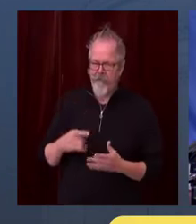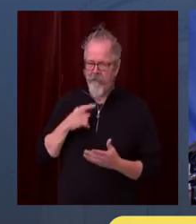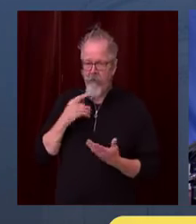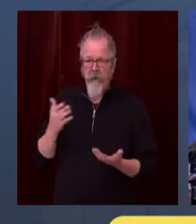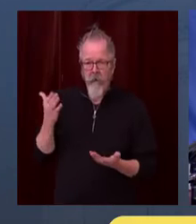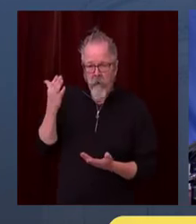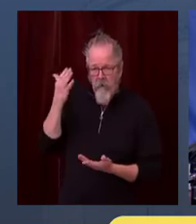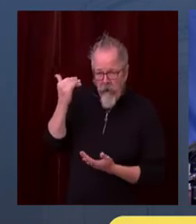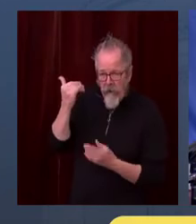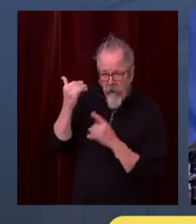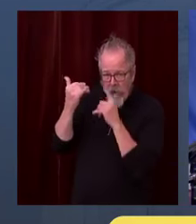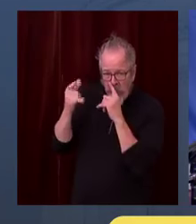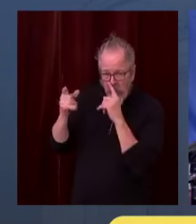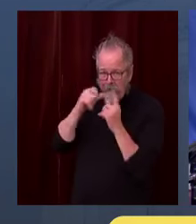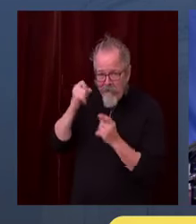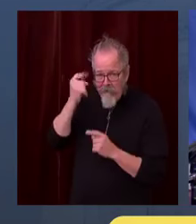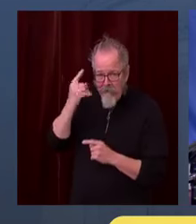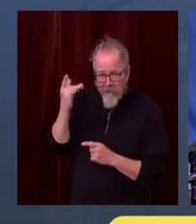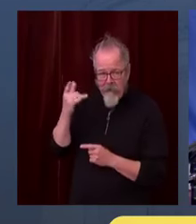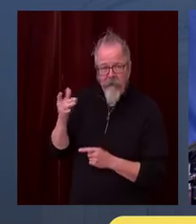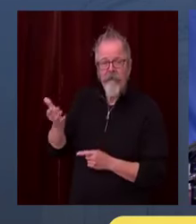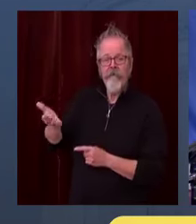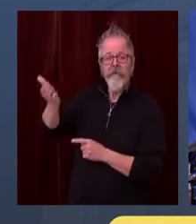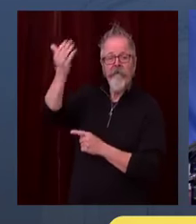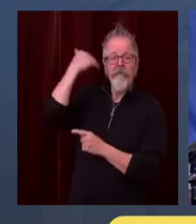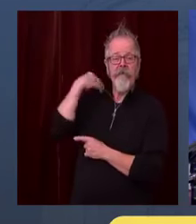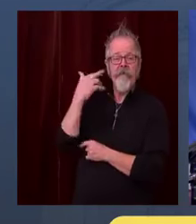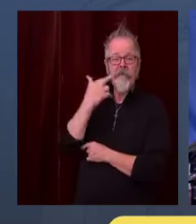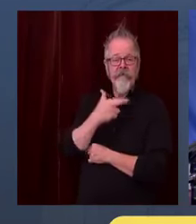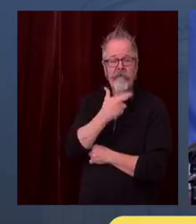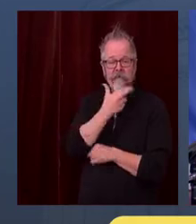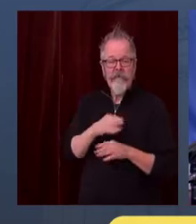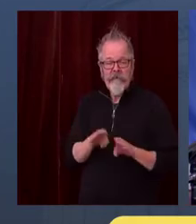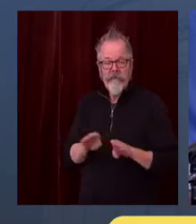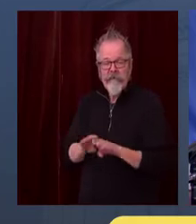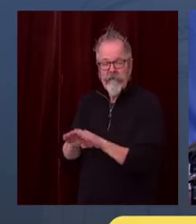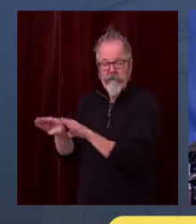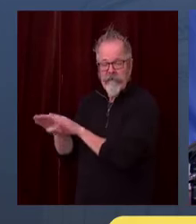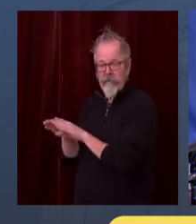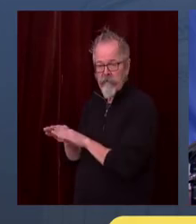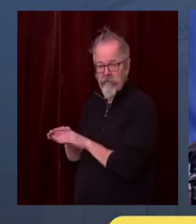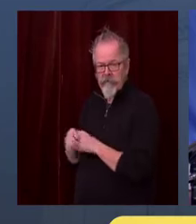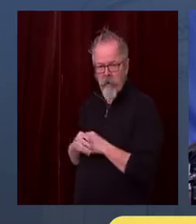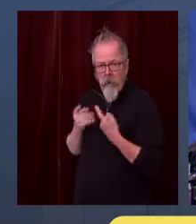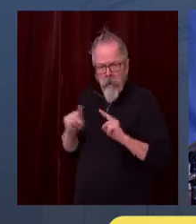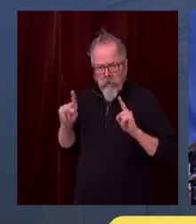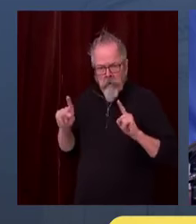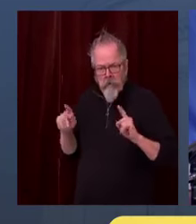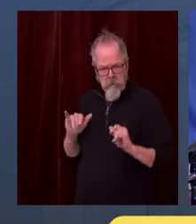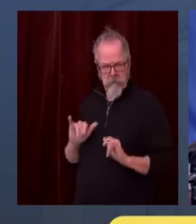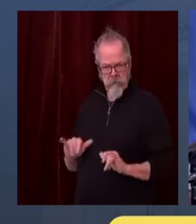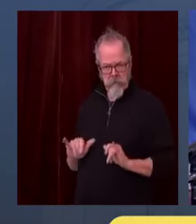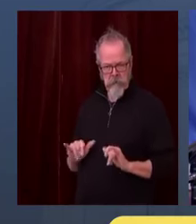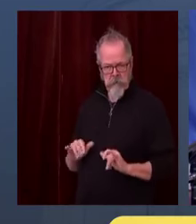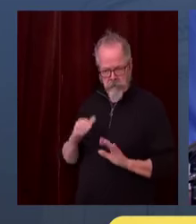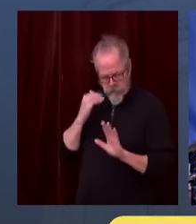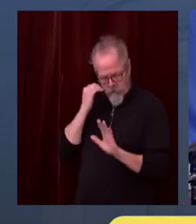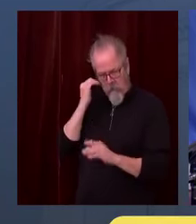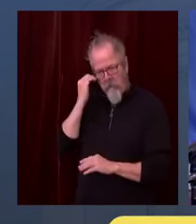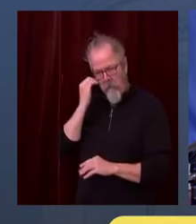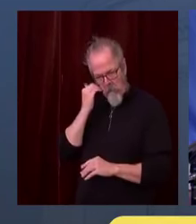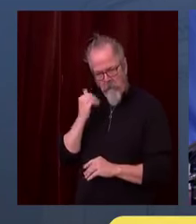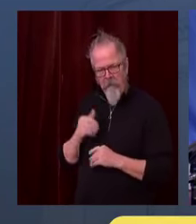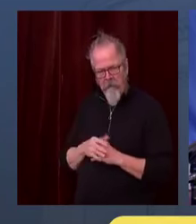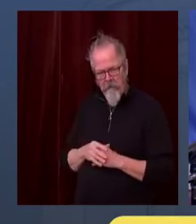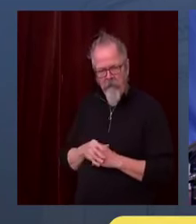One of the reasons we're doing this is because we know it can work. Don't tell me that this doesn't work and that there's not transmission to restaurants. These